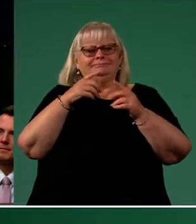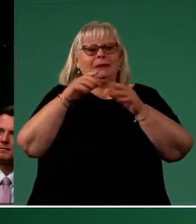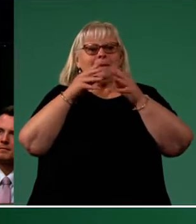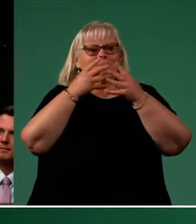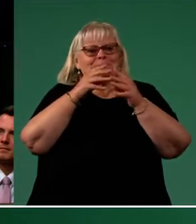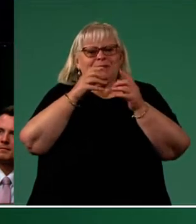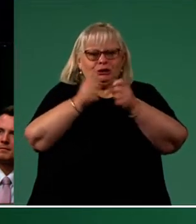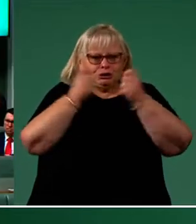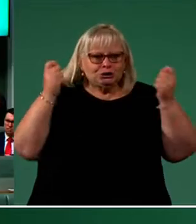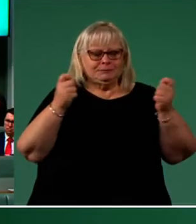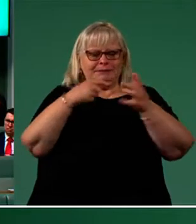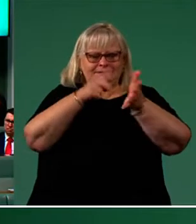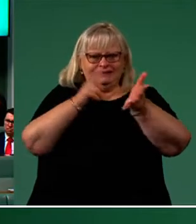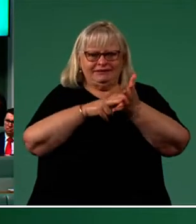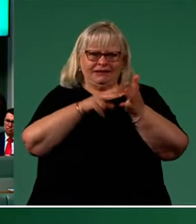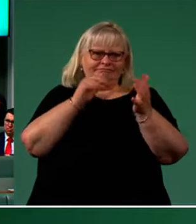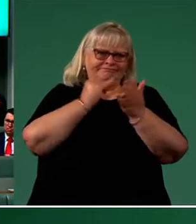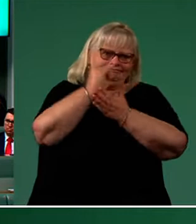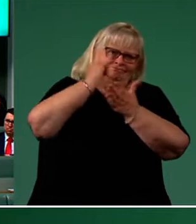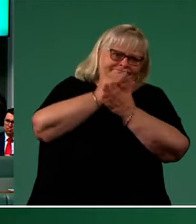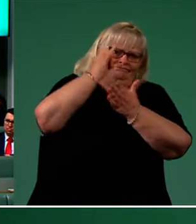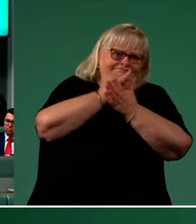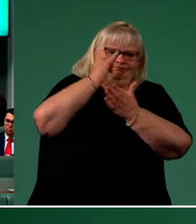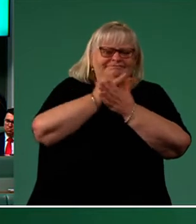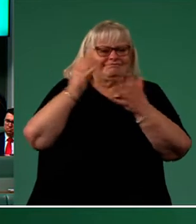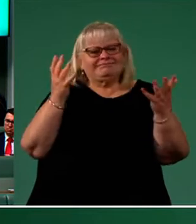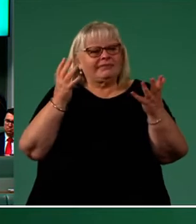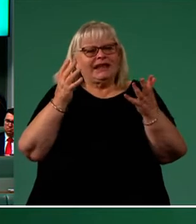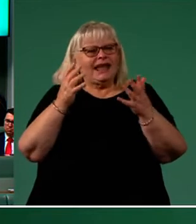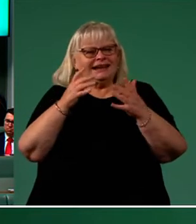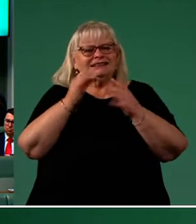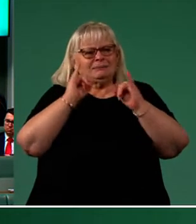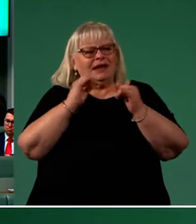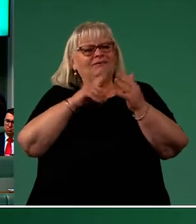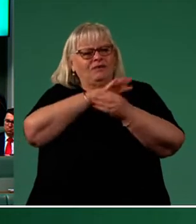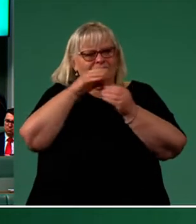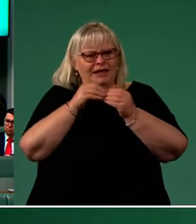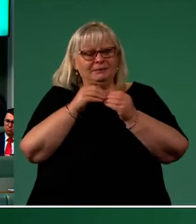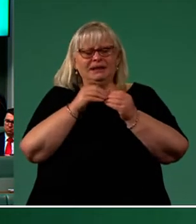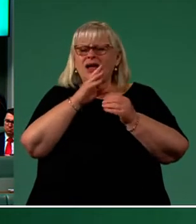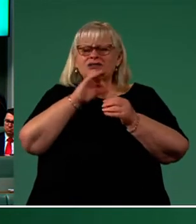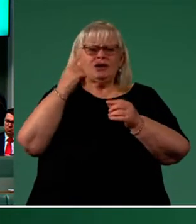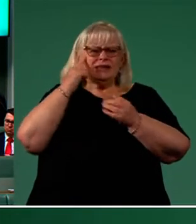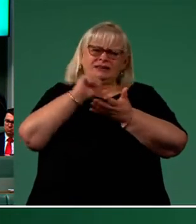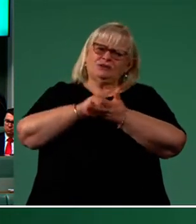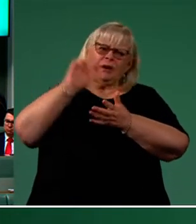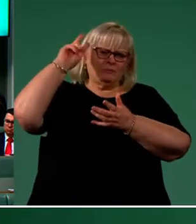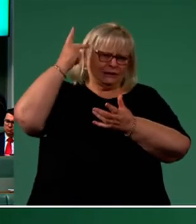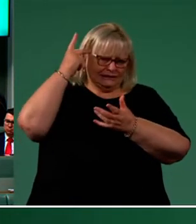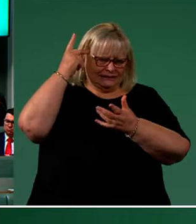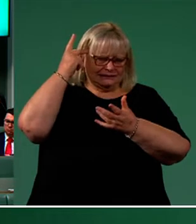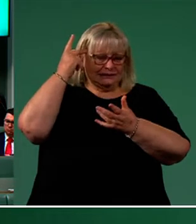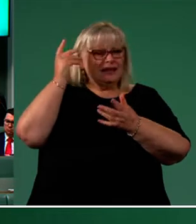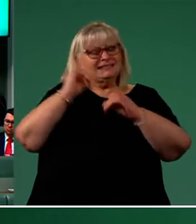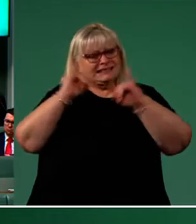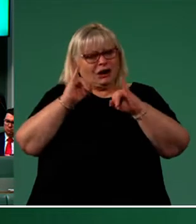all left scar tissue on my family. This is not the politics that I believe Australia values and it is terrible that it's what